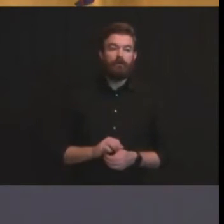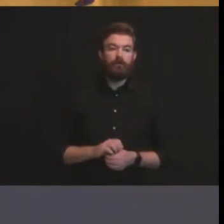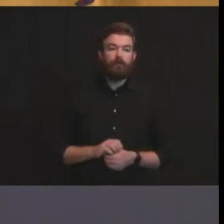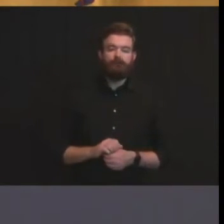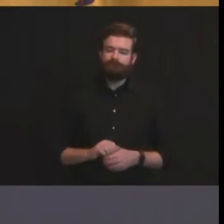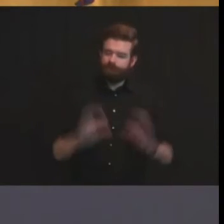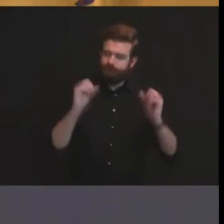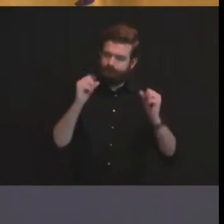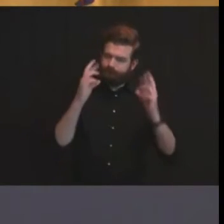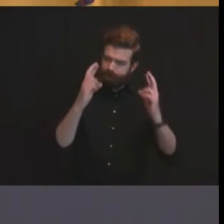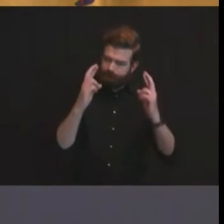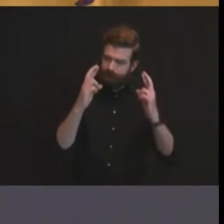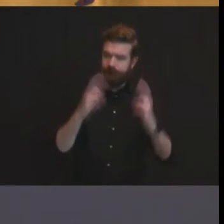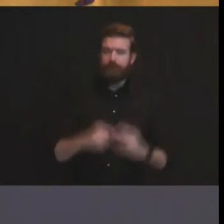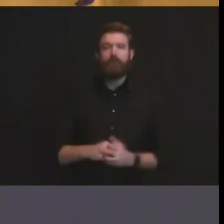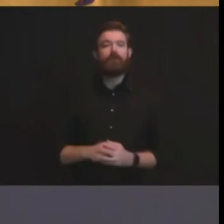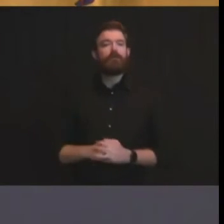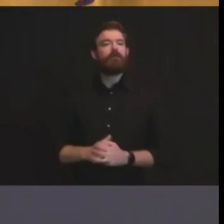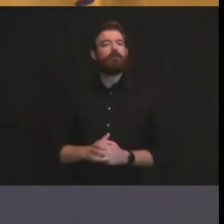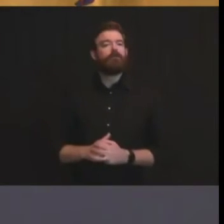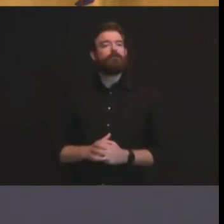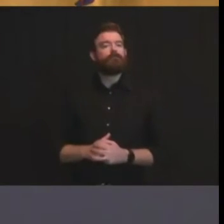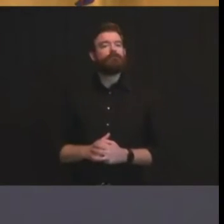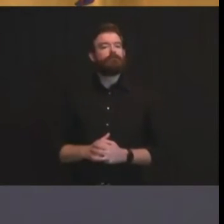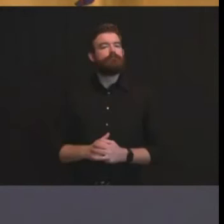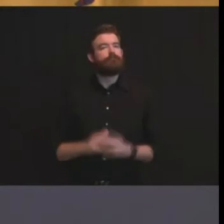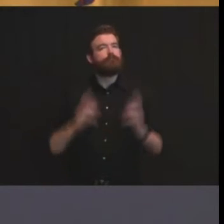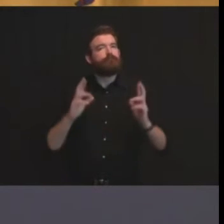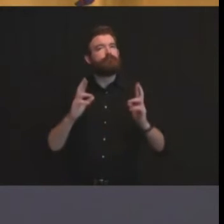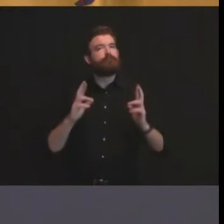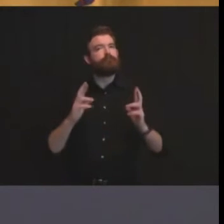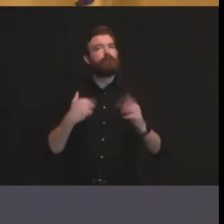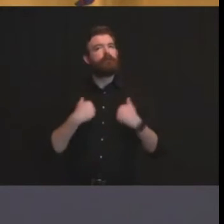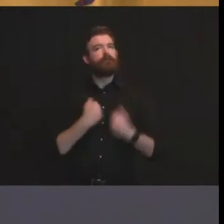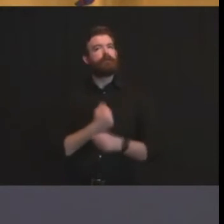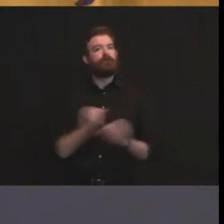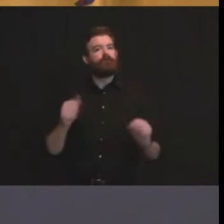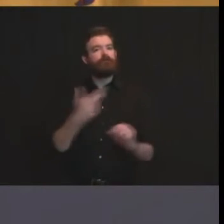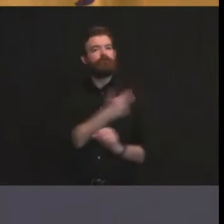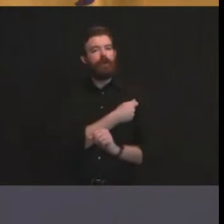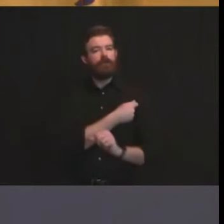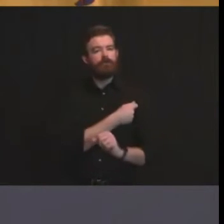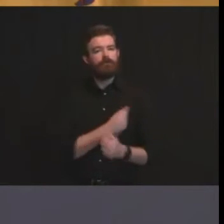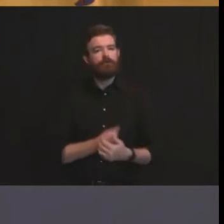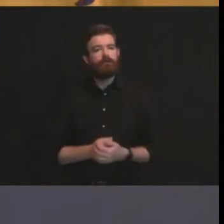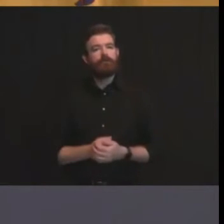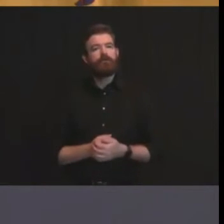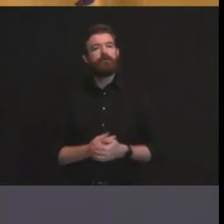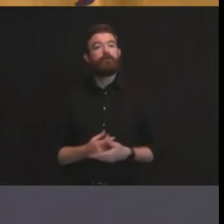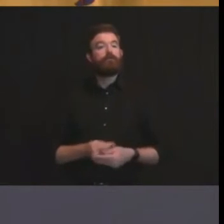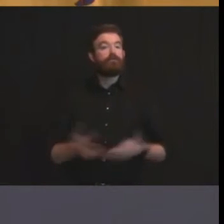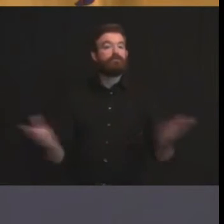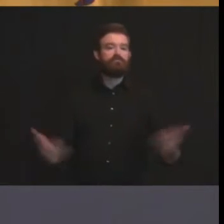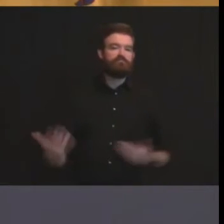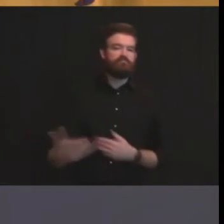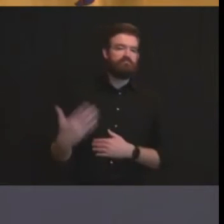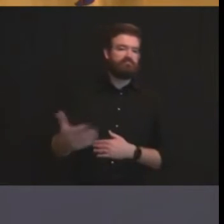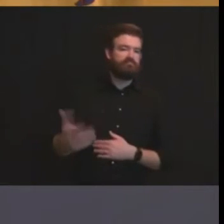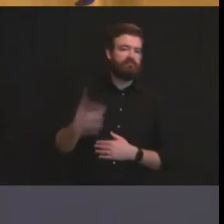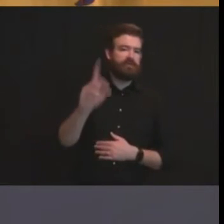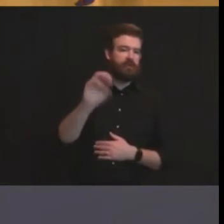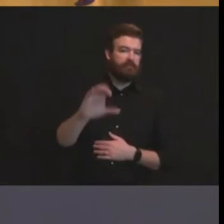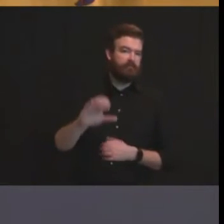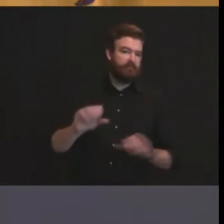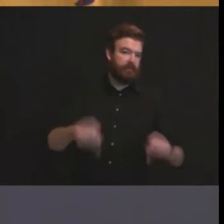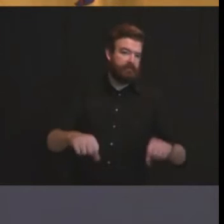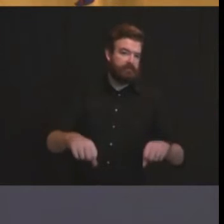overwhelming sense they will be you start looking at distribution as early as next month potentially and